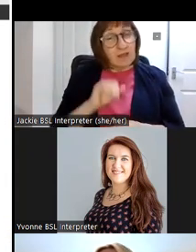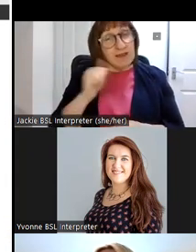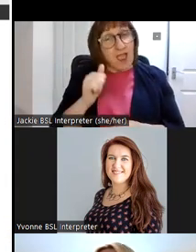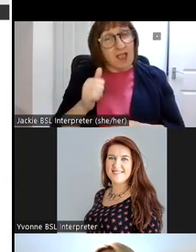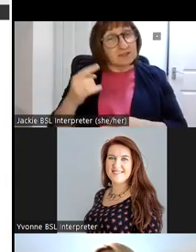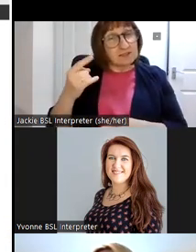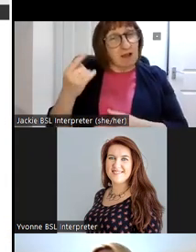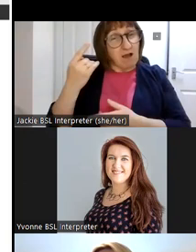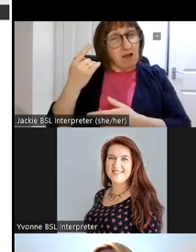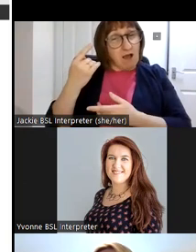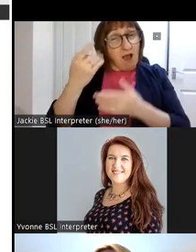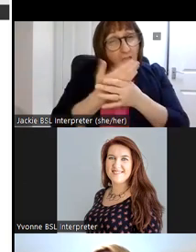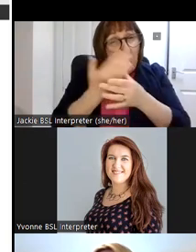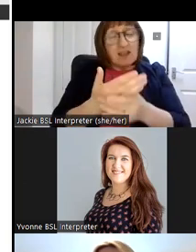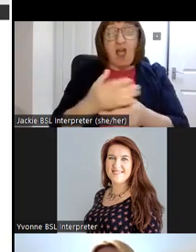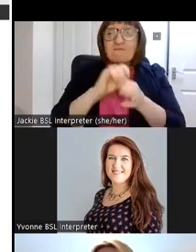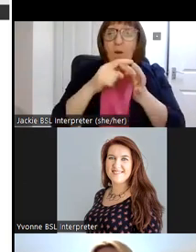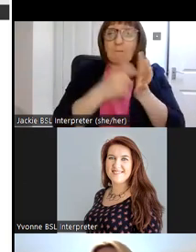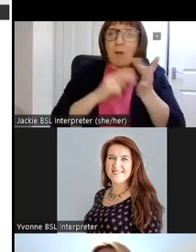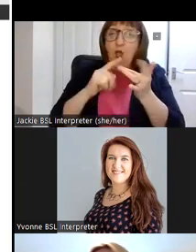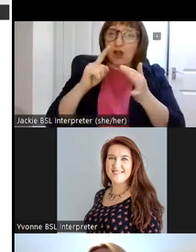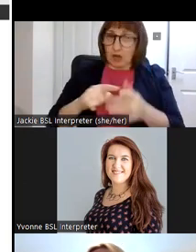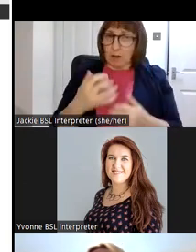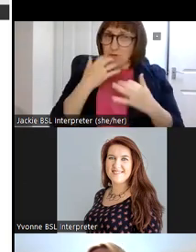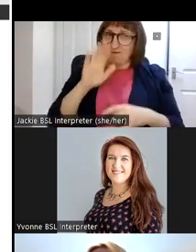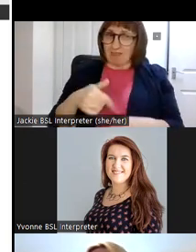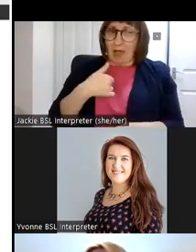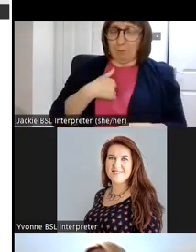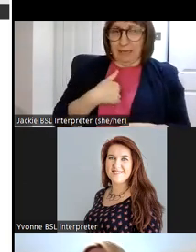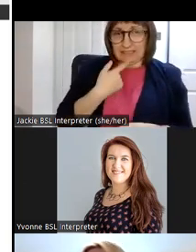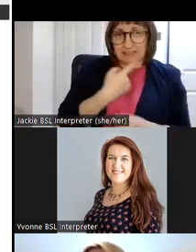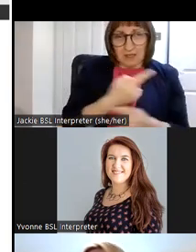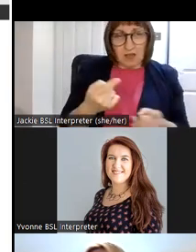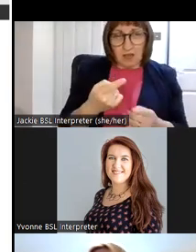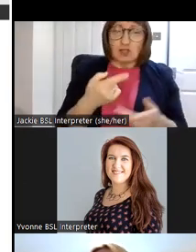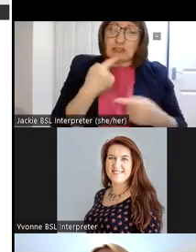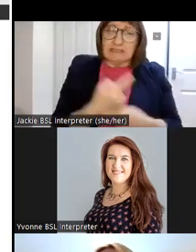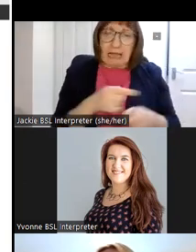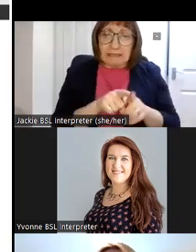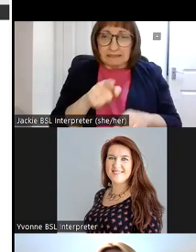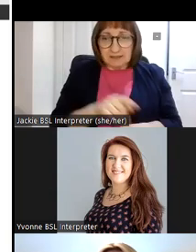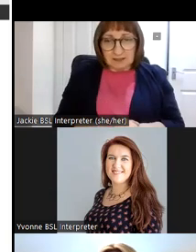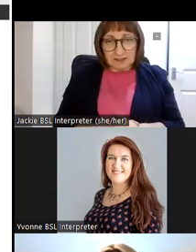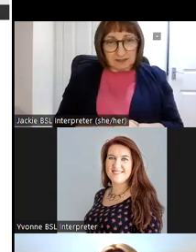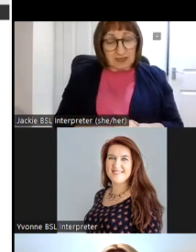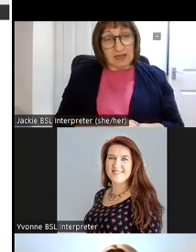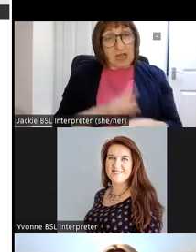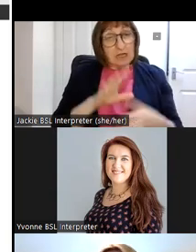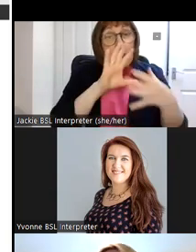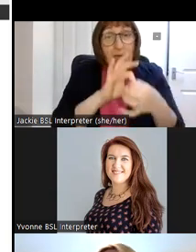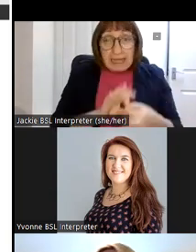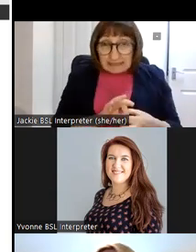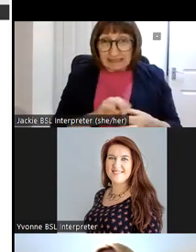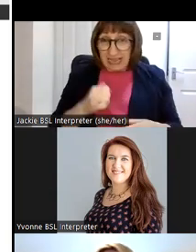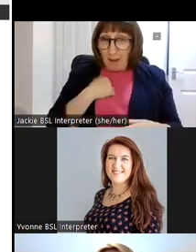again bernie touched on this earlier and she was a lot of laborer than i am uh she put in uh active links and my